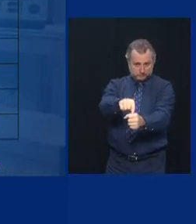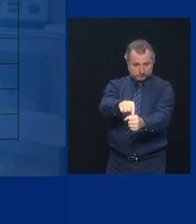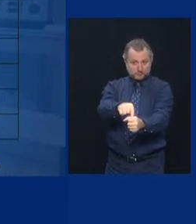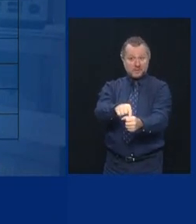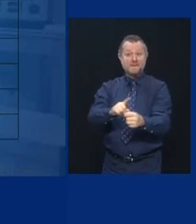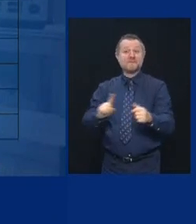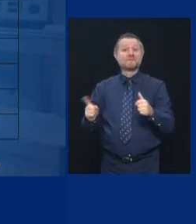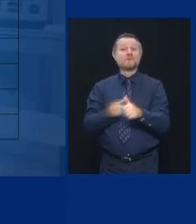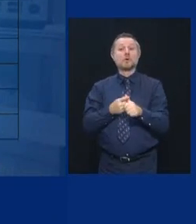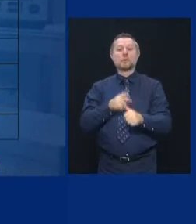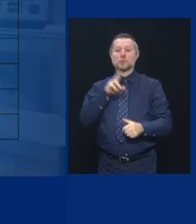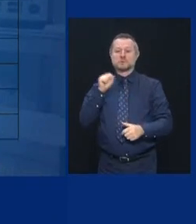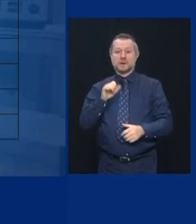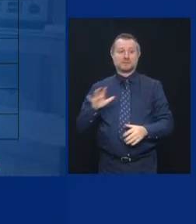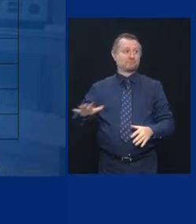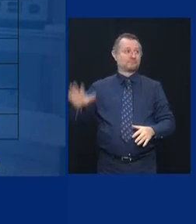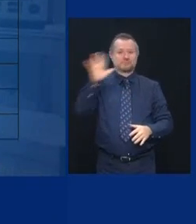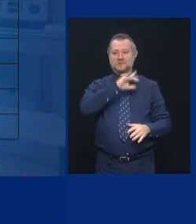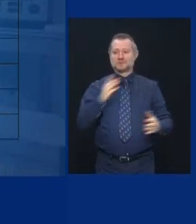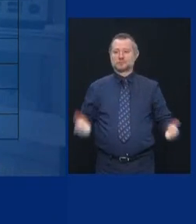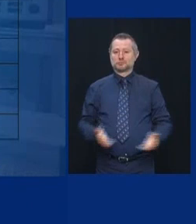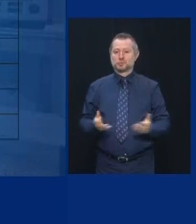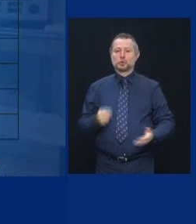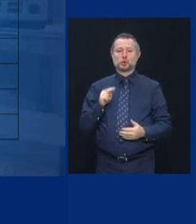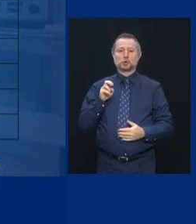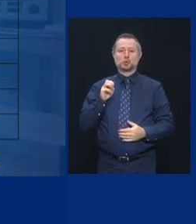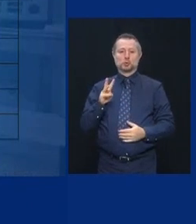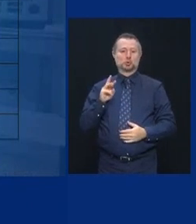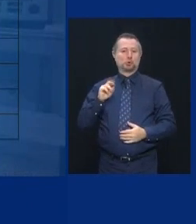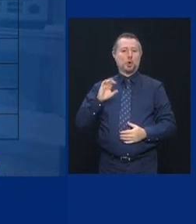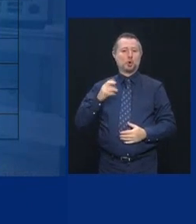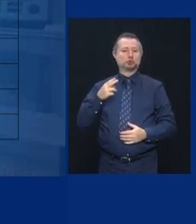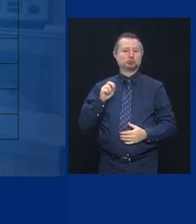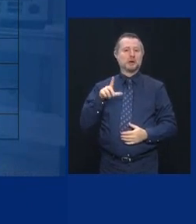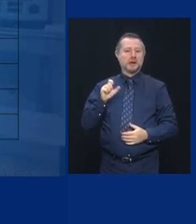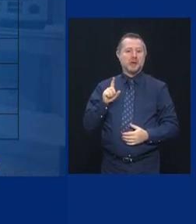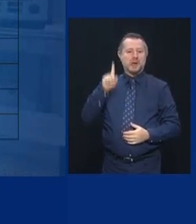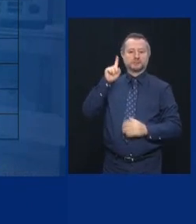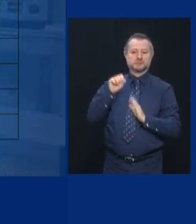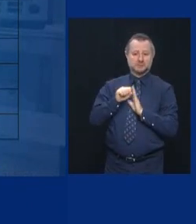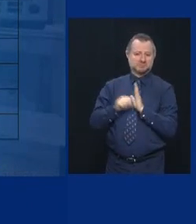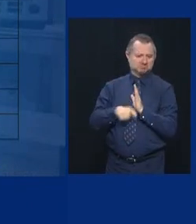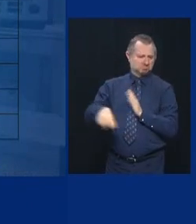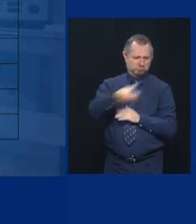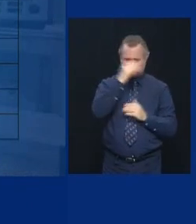cluster in the United States, New Rochelle, New York. So we know this well.